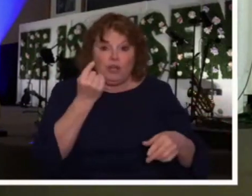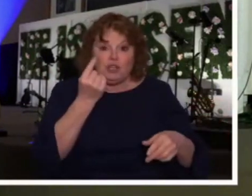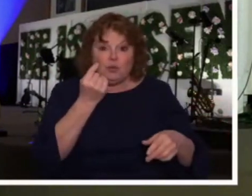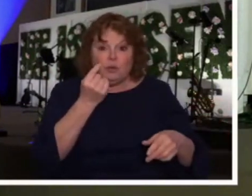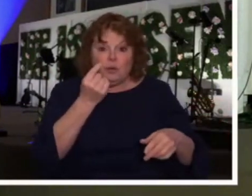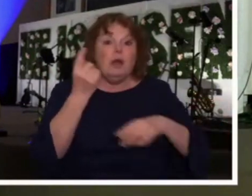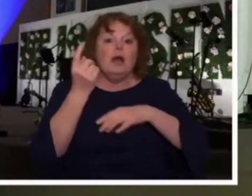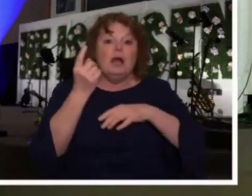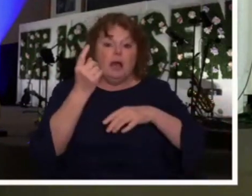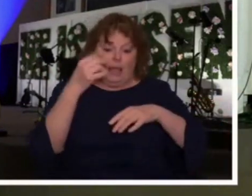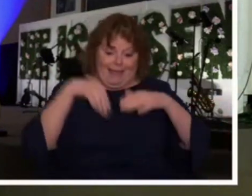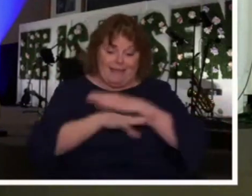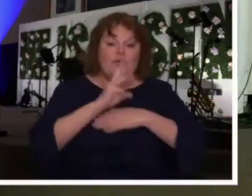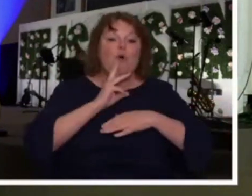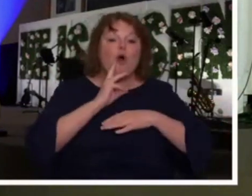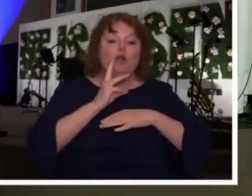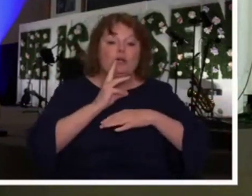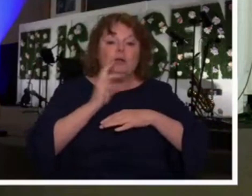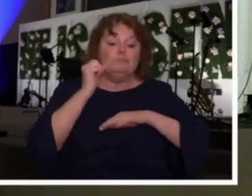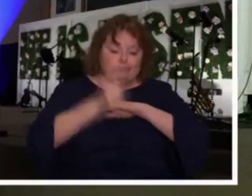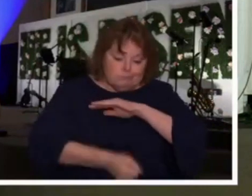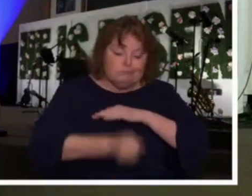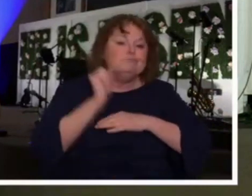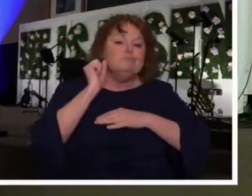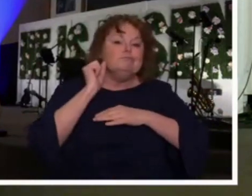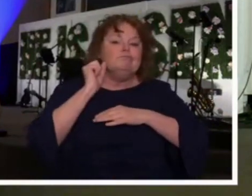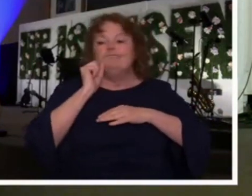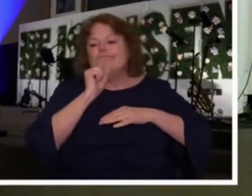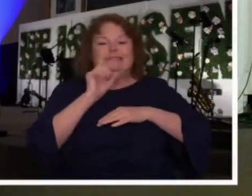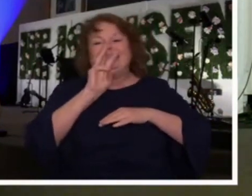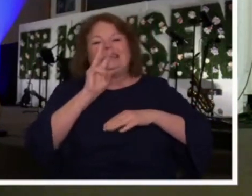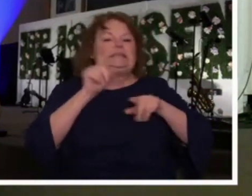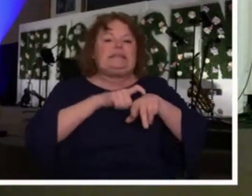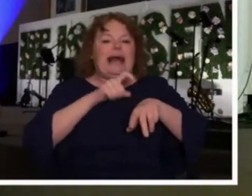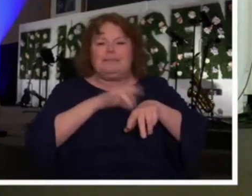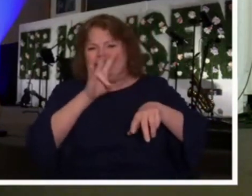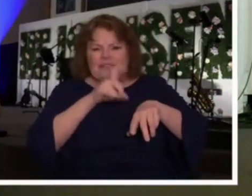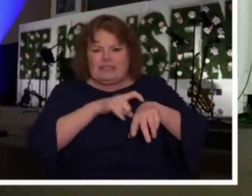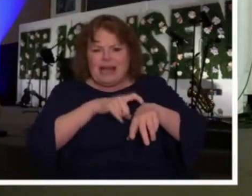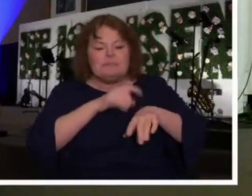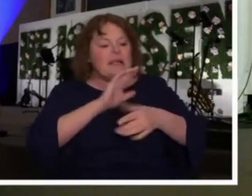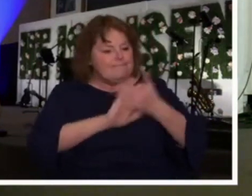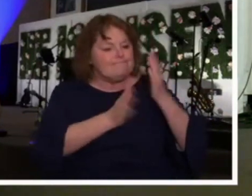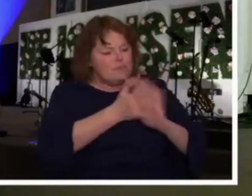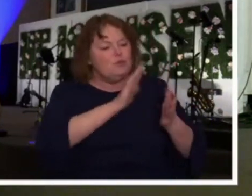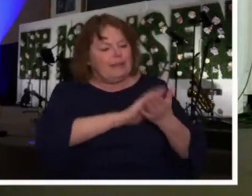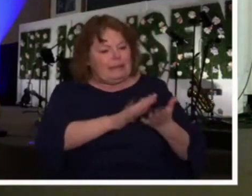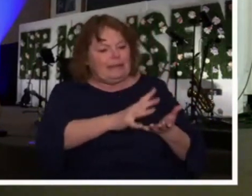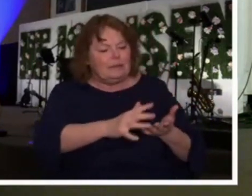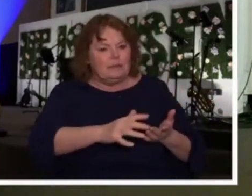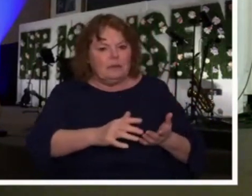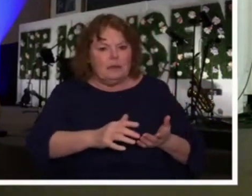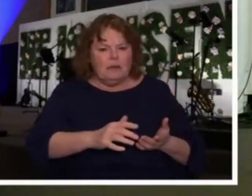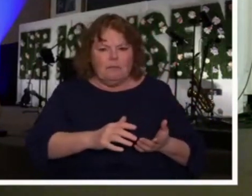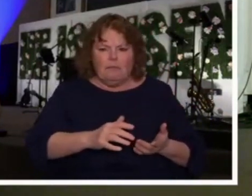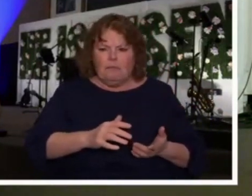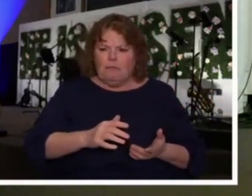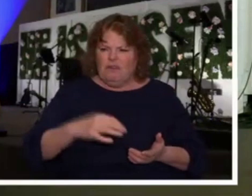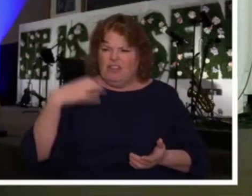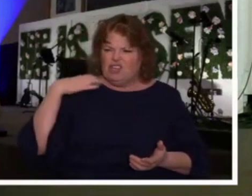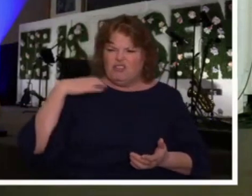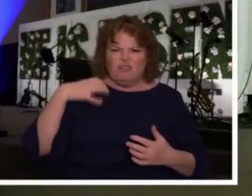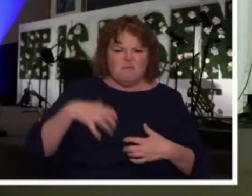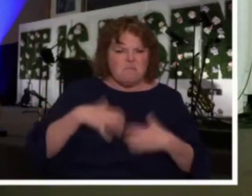you'll be healed. He was indignant. In fact, the Scripture said he was angry at being treated this way.